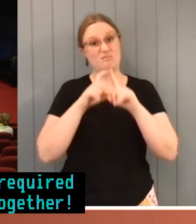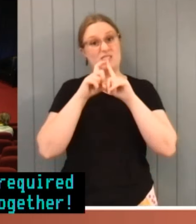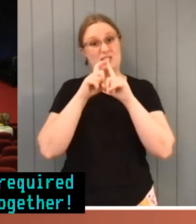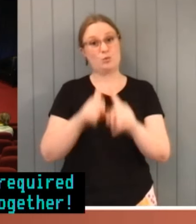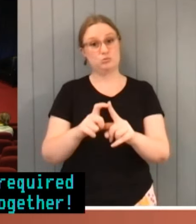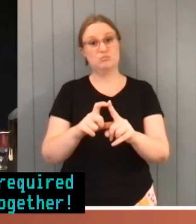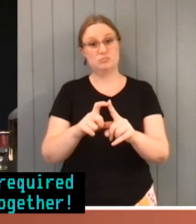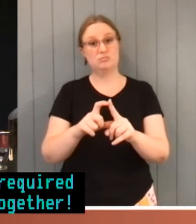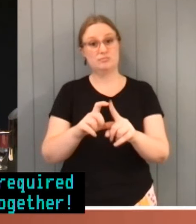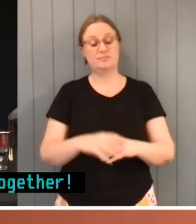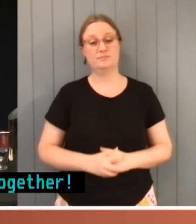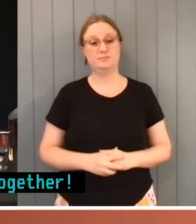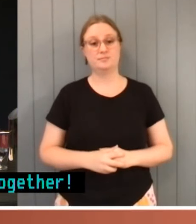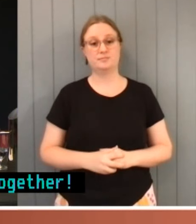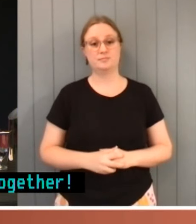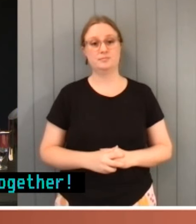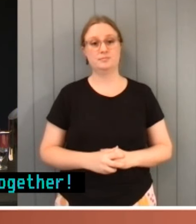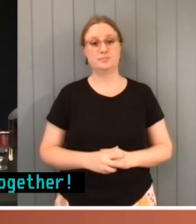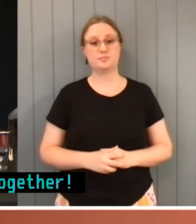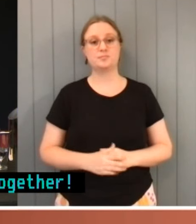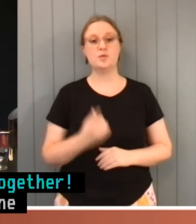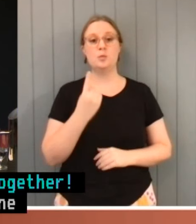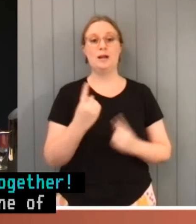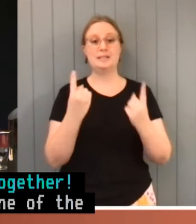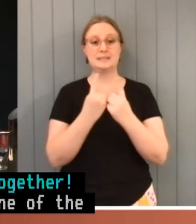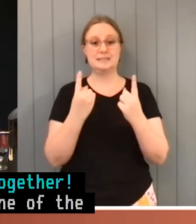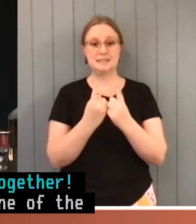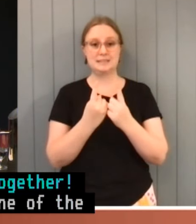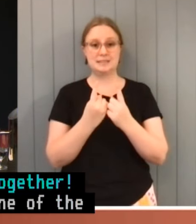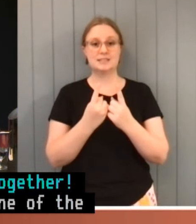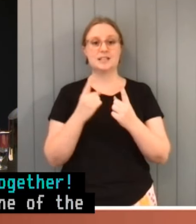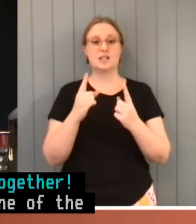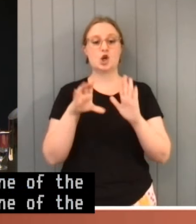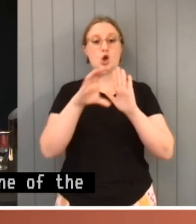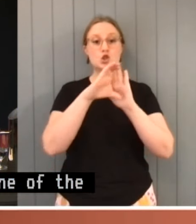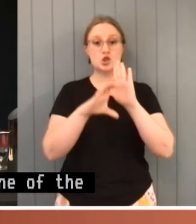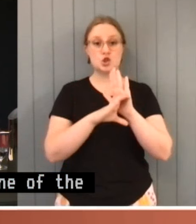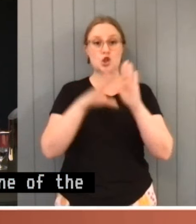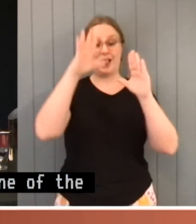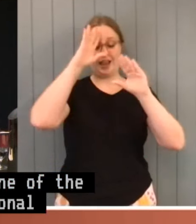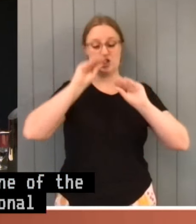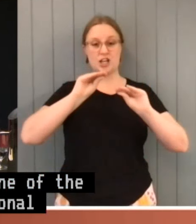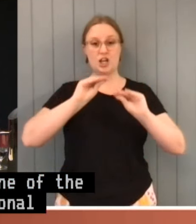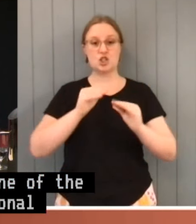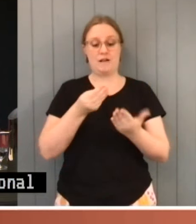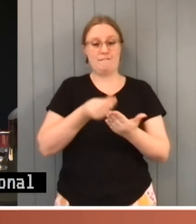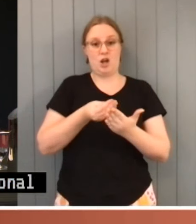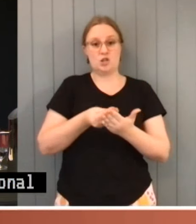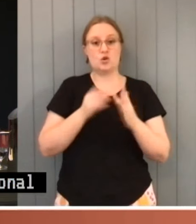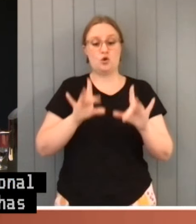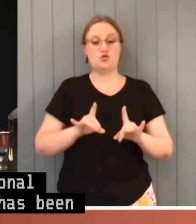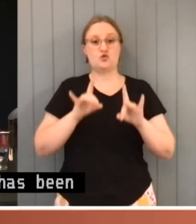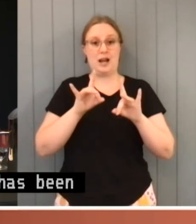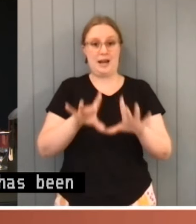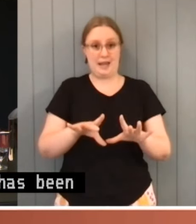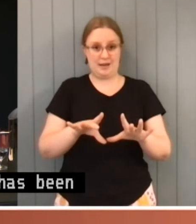One of the things that the Constitutional Education Fund Australia has been involved with is as an adjunct to the Australian Constitutional